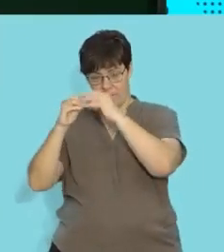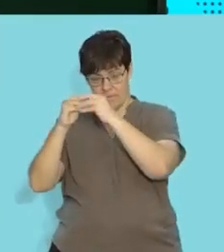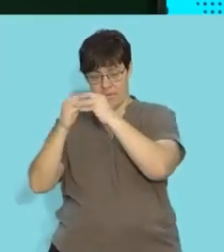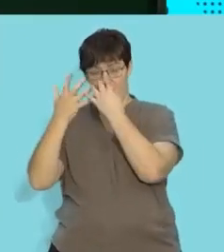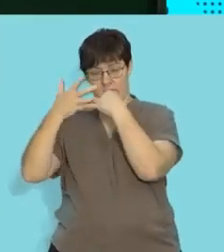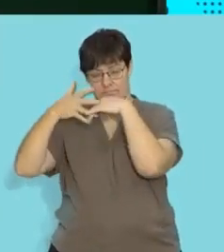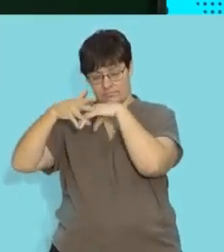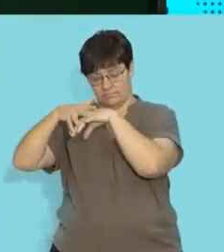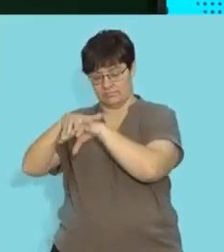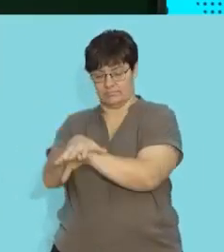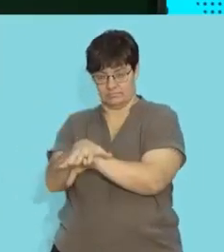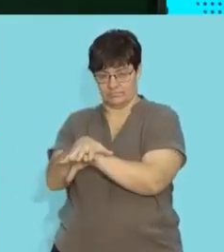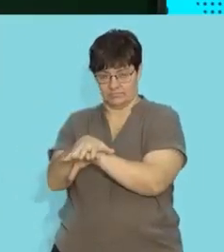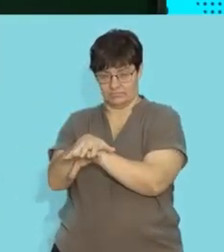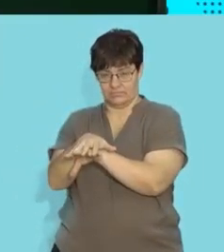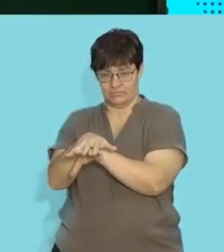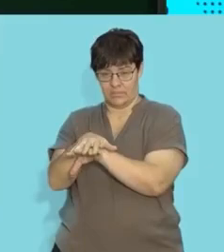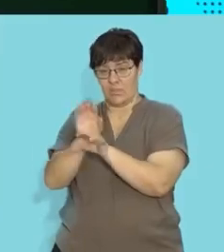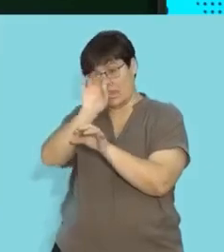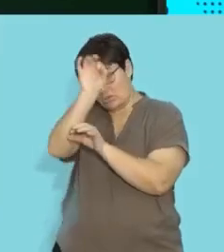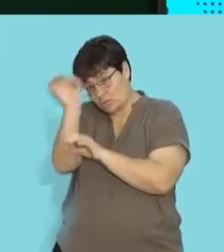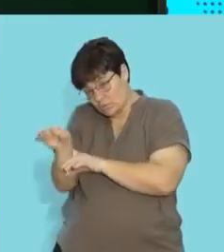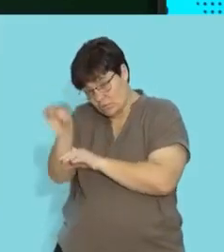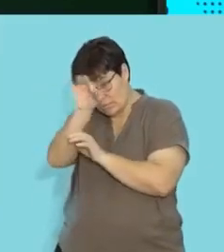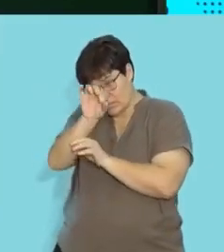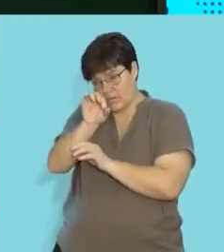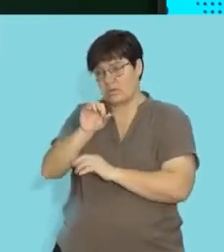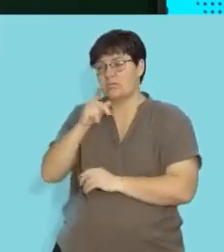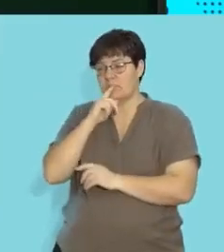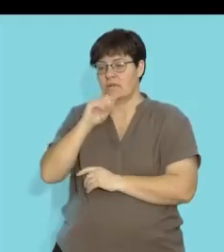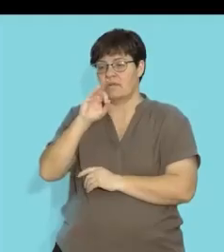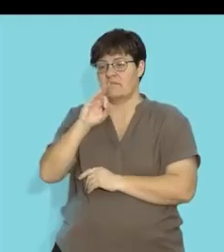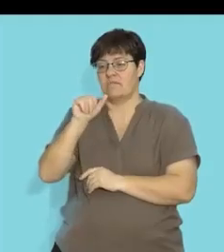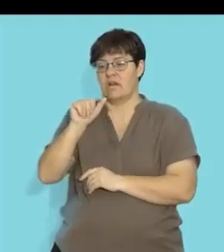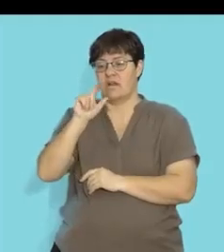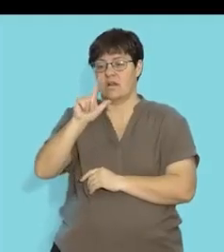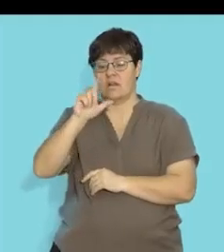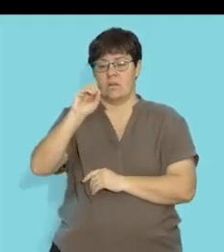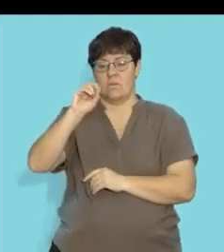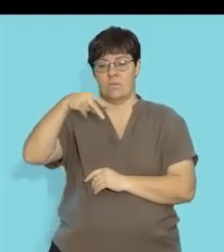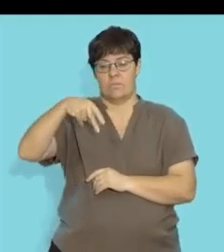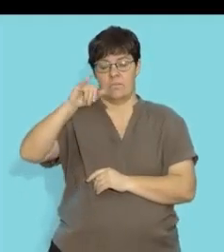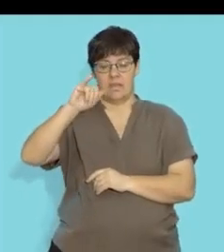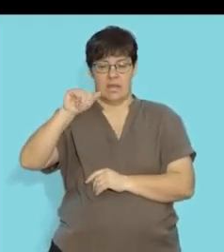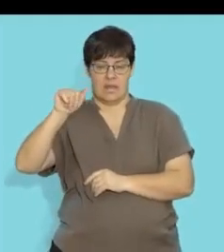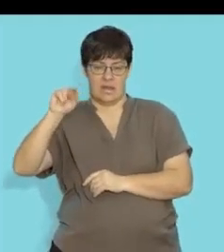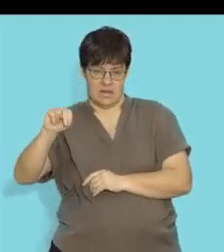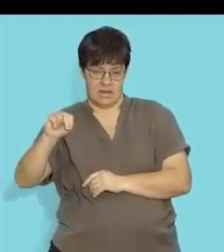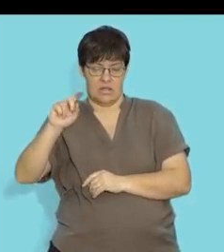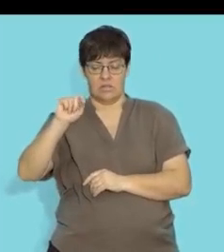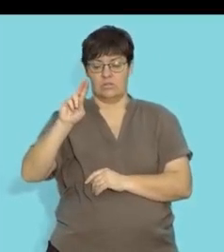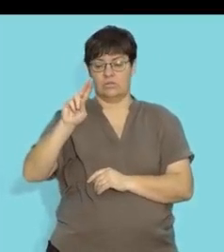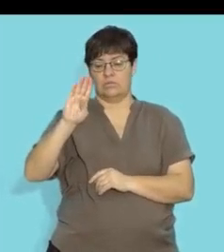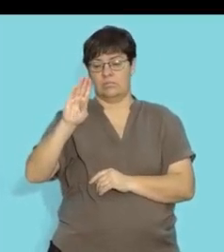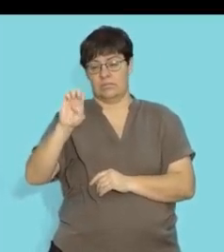will fertilize with that egg in the fallopian tube so it's the fallopian tube in which this process occurs so the cervix is the